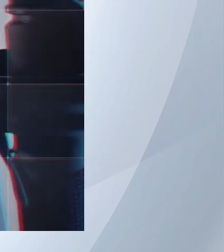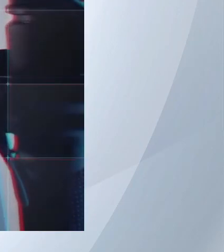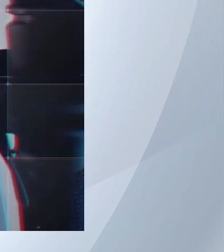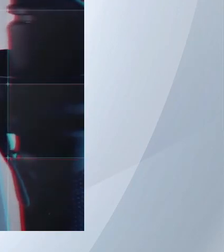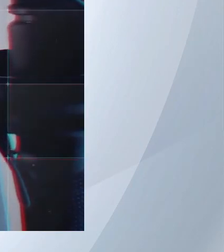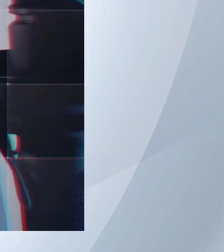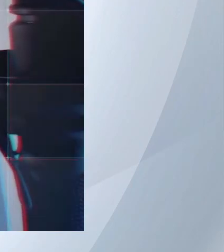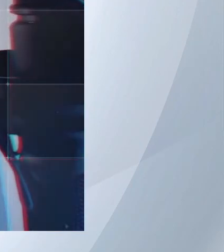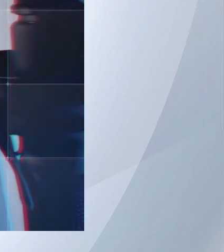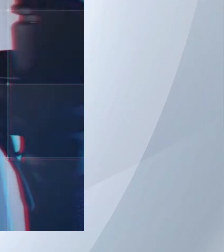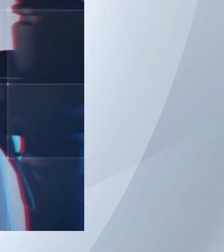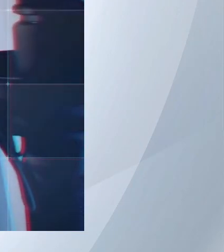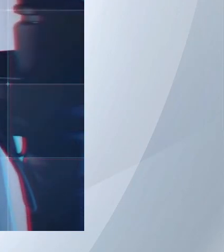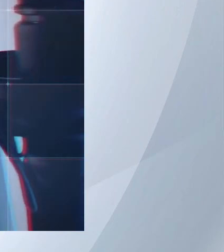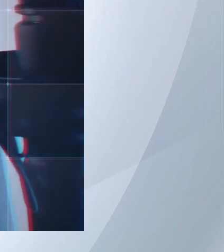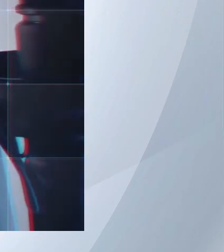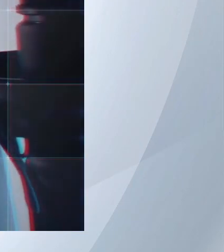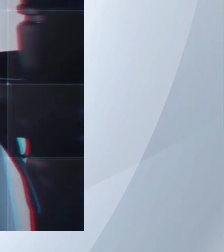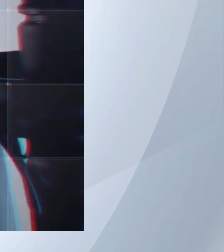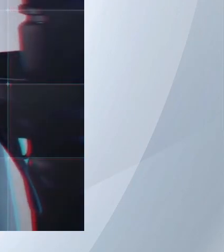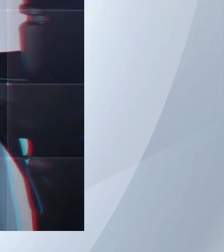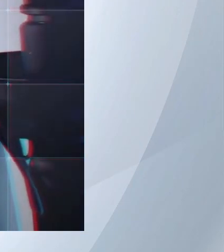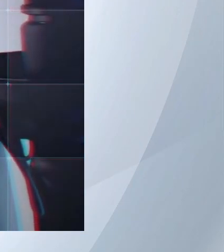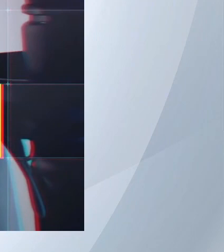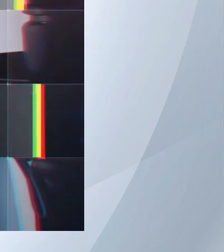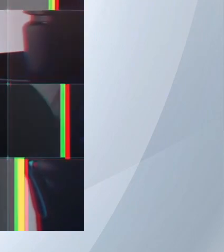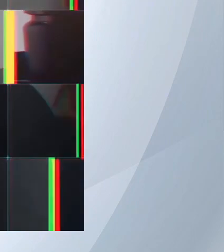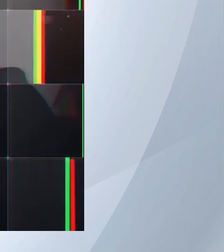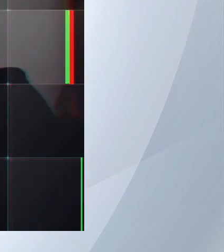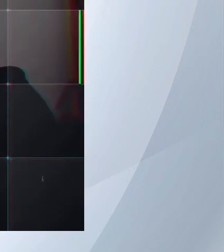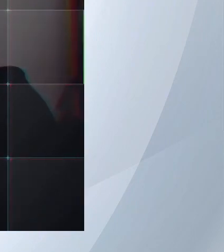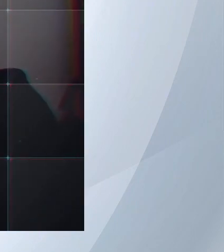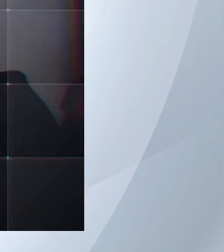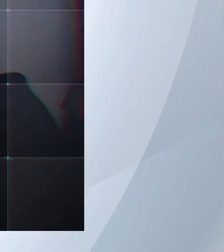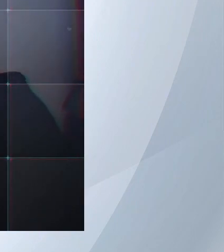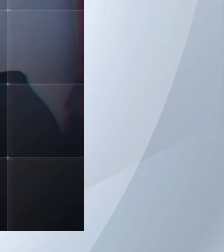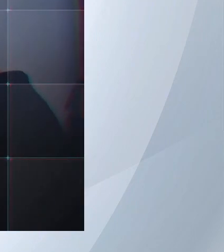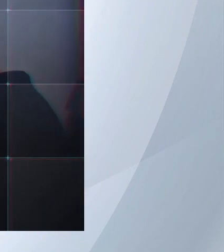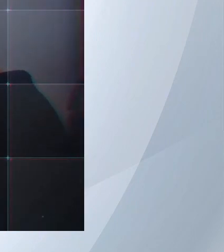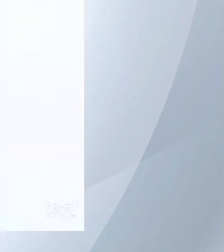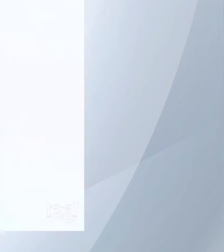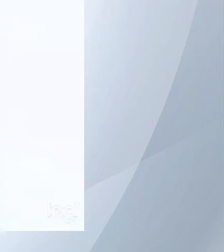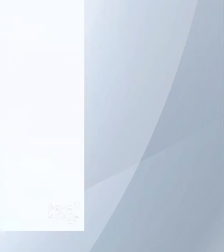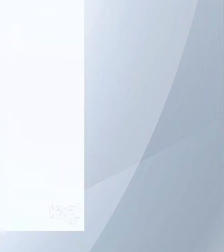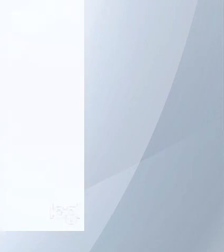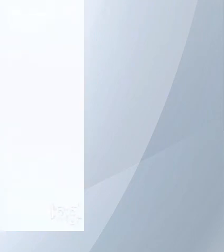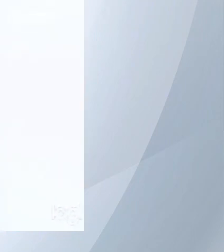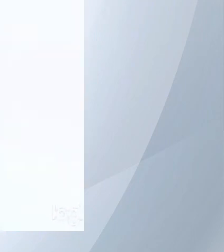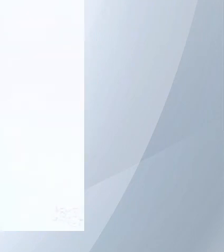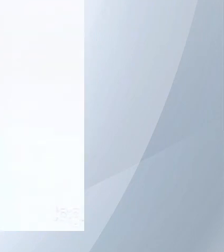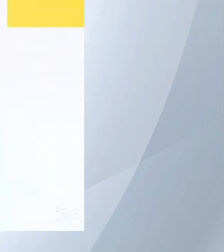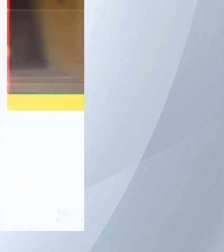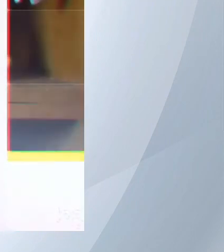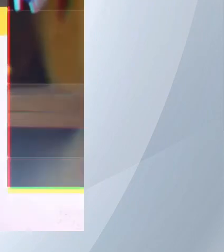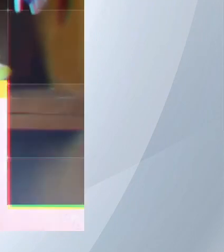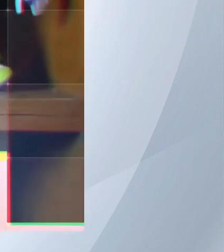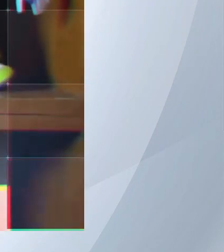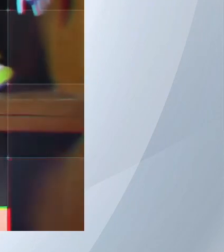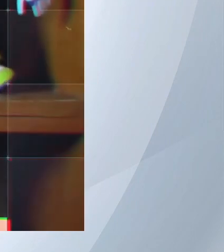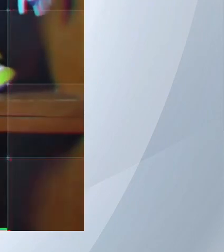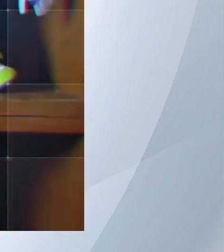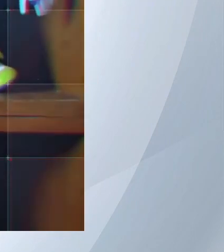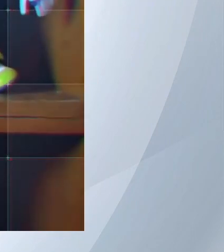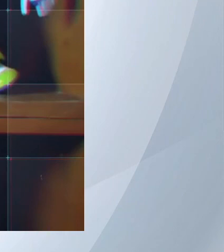Hallo, ik ben Syrelin van Scotland. Bonjour, ik ben Charlyne van Fran. Hallo, ik ben Bert van Fran. Hallo, ik Fran.